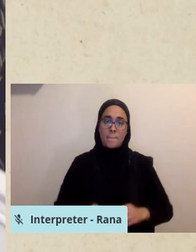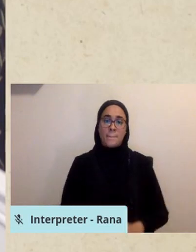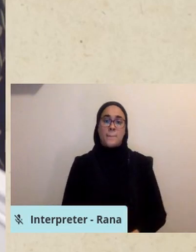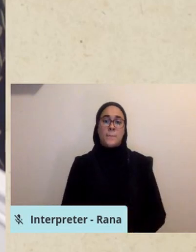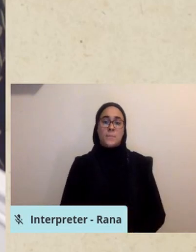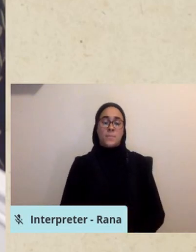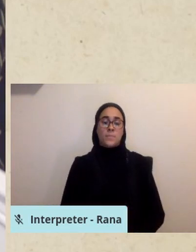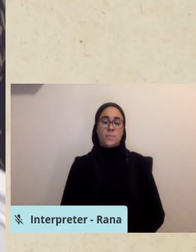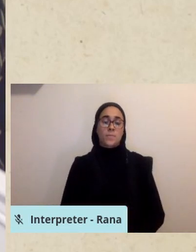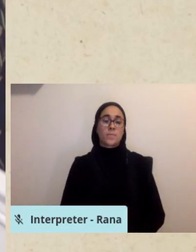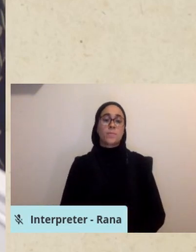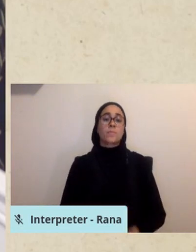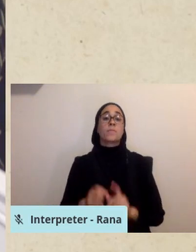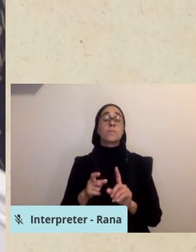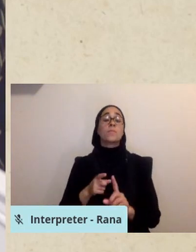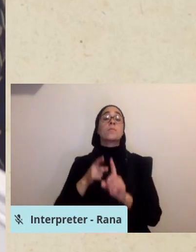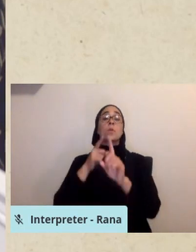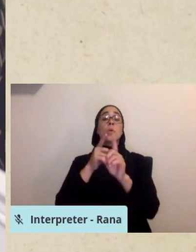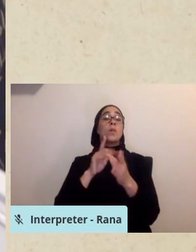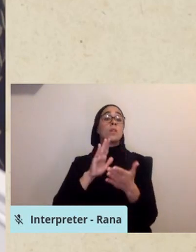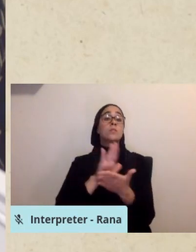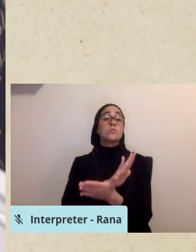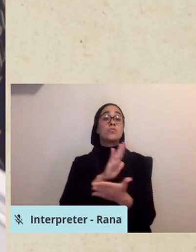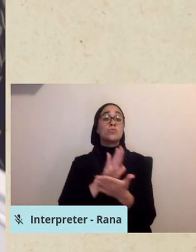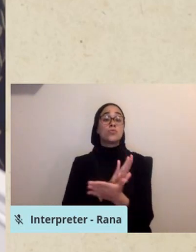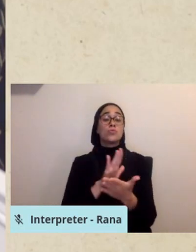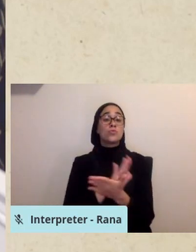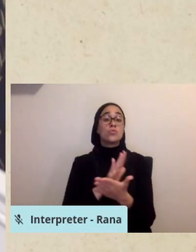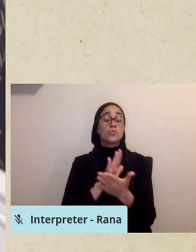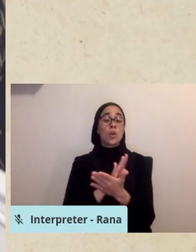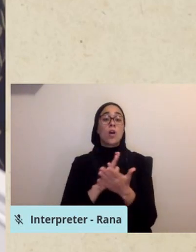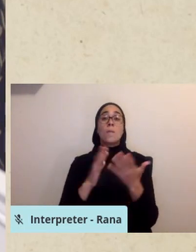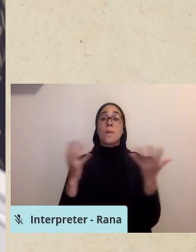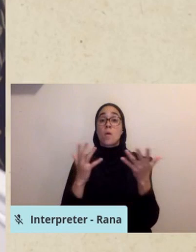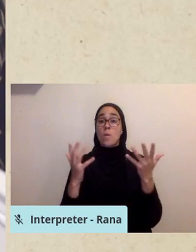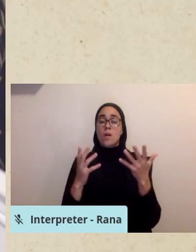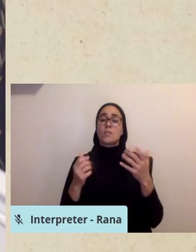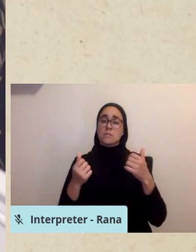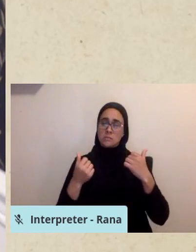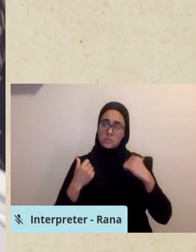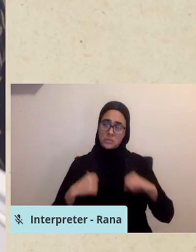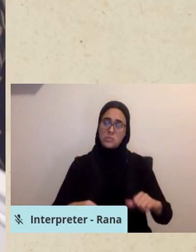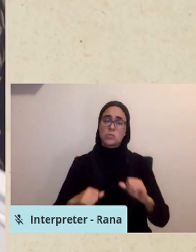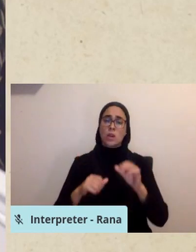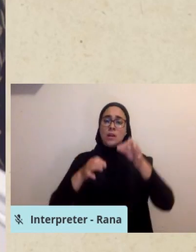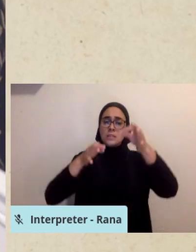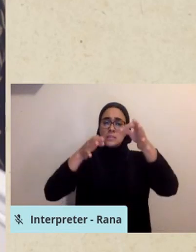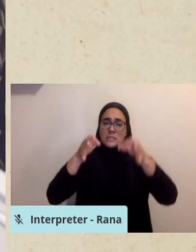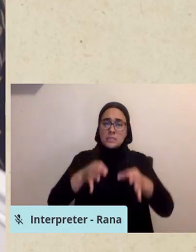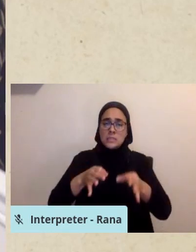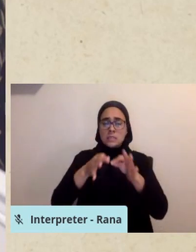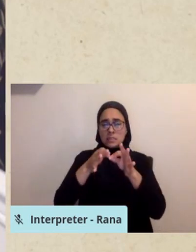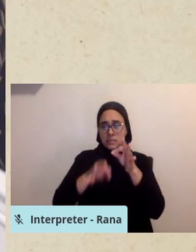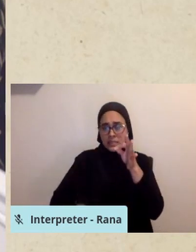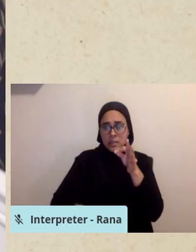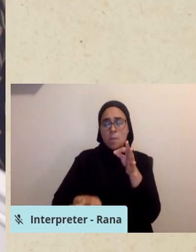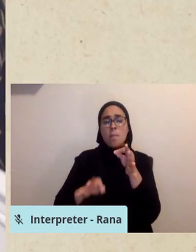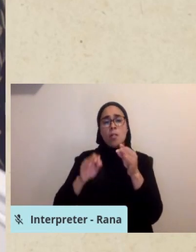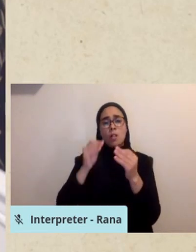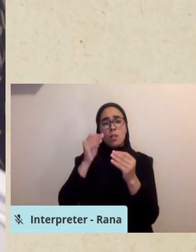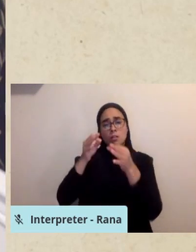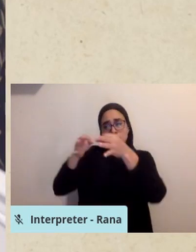The aim of the document is still to keep the threshold as low as possible while giving simple instructions about what you can